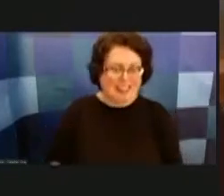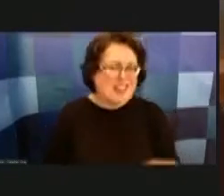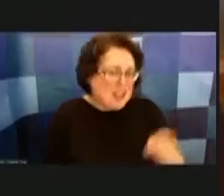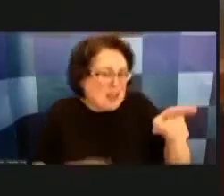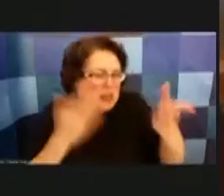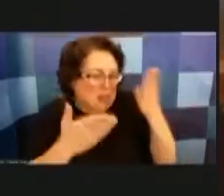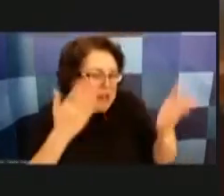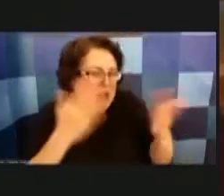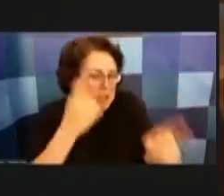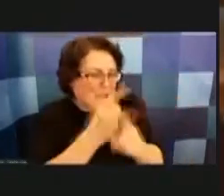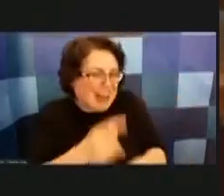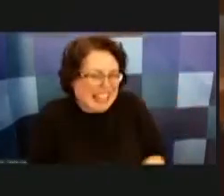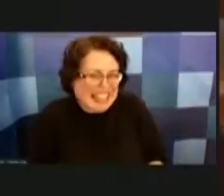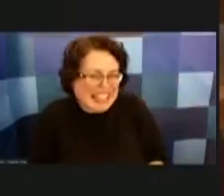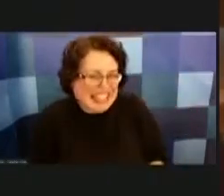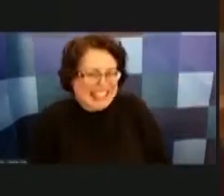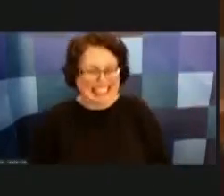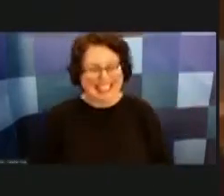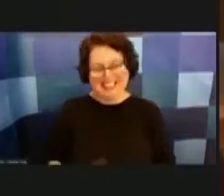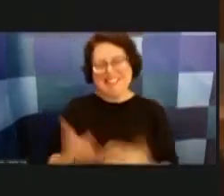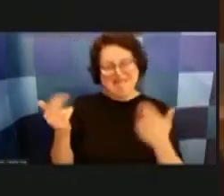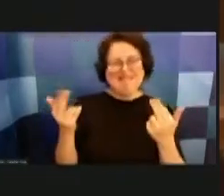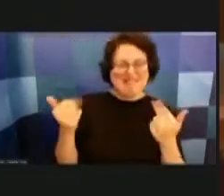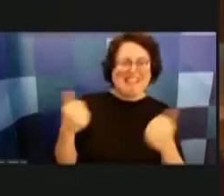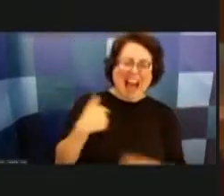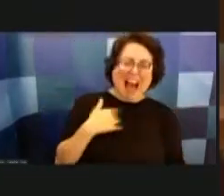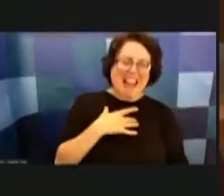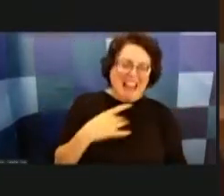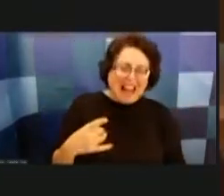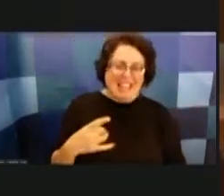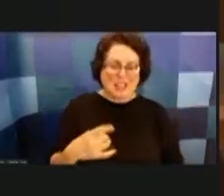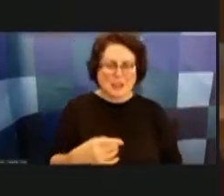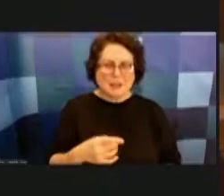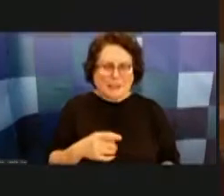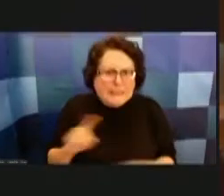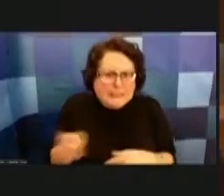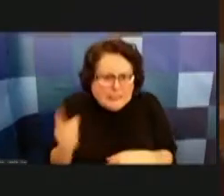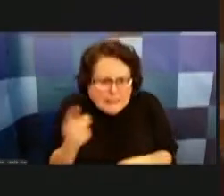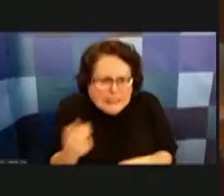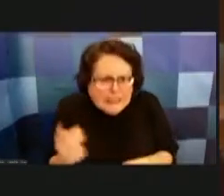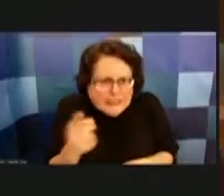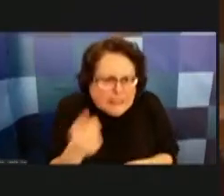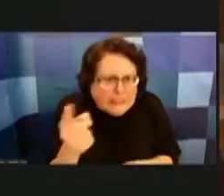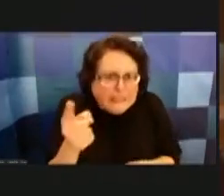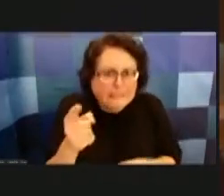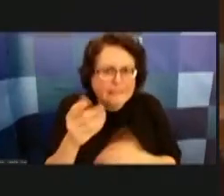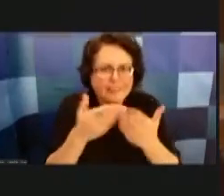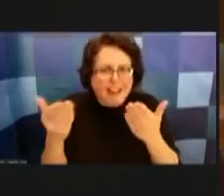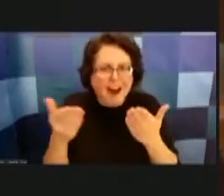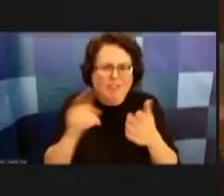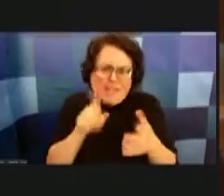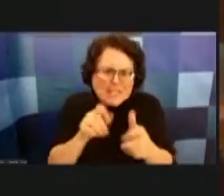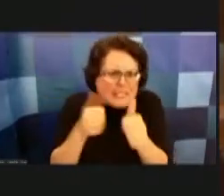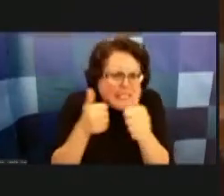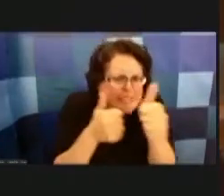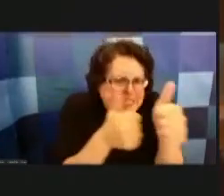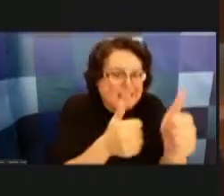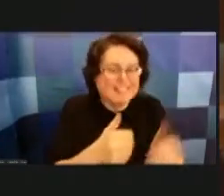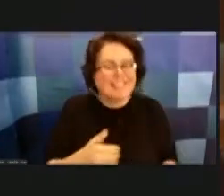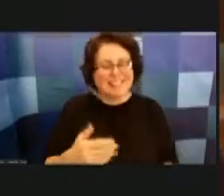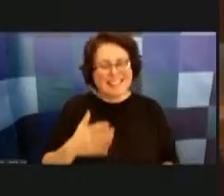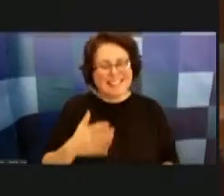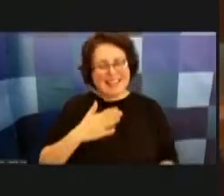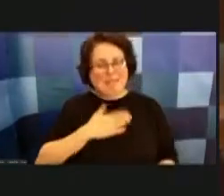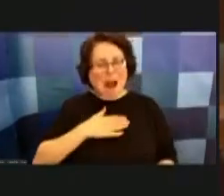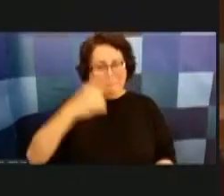i tend to like to kind of go at stuff right you know in my mind i'm having this um even